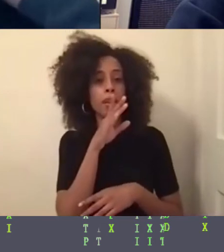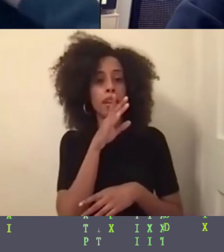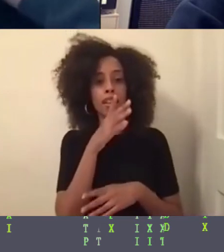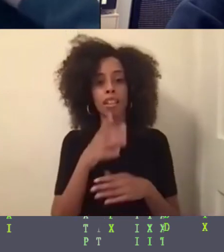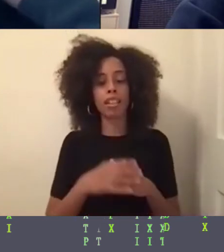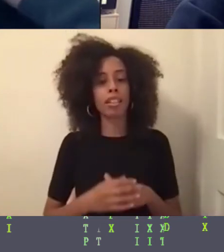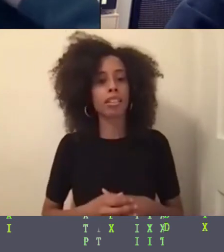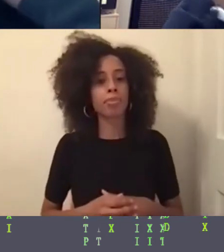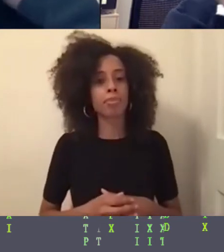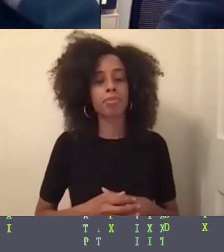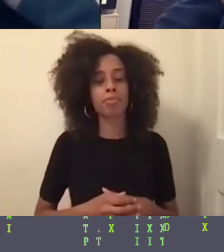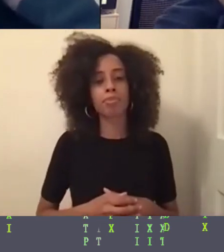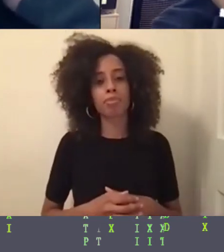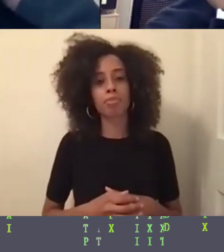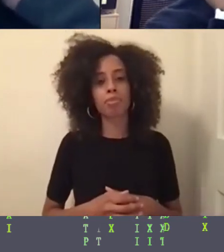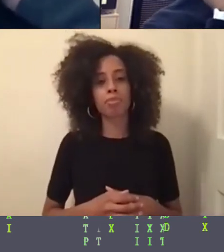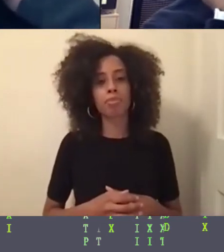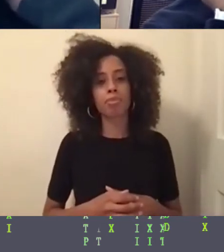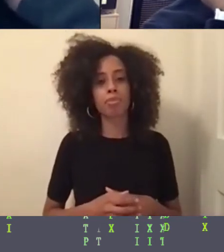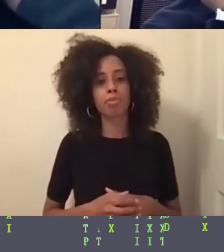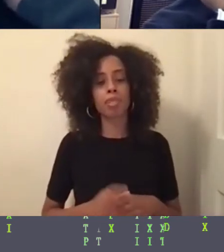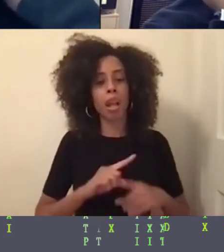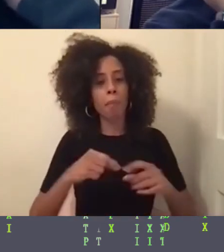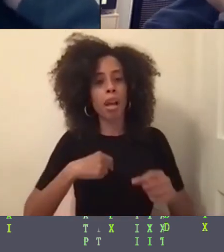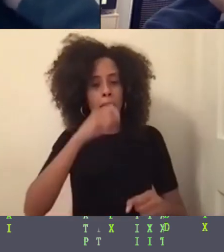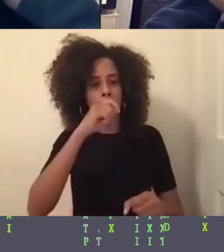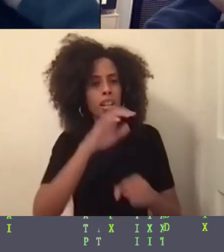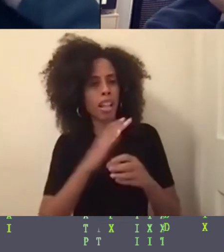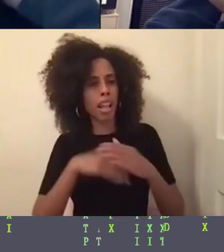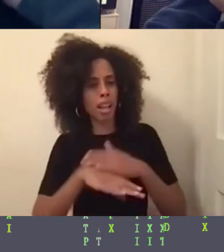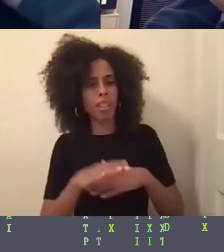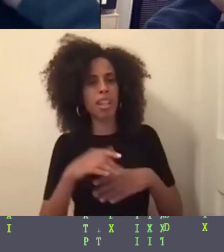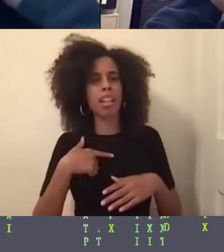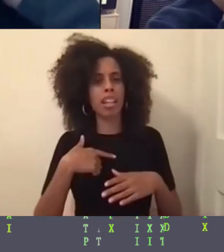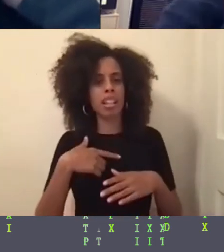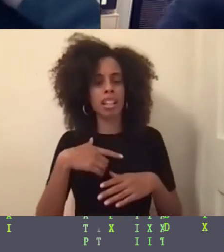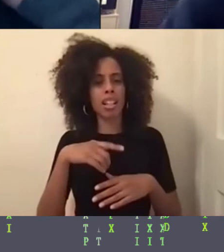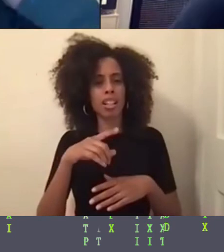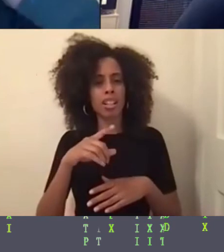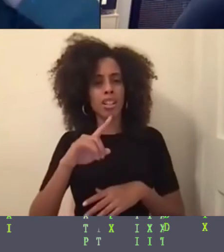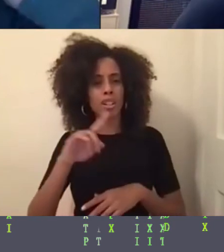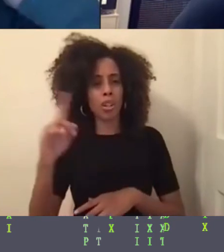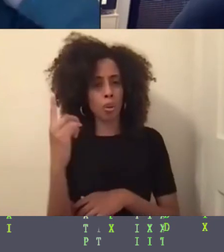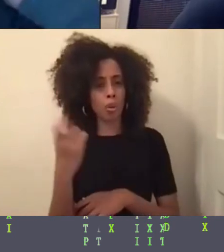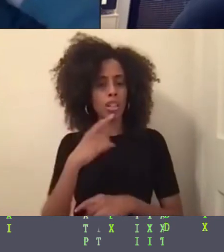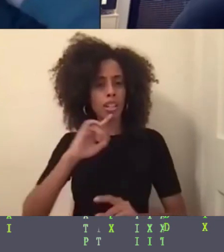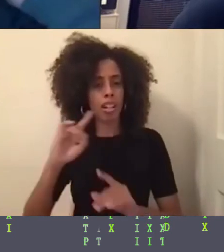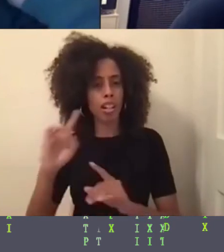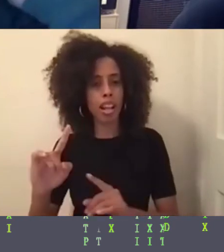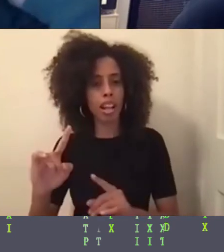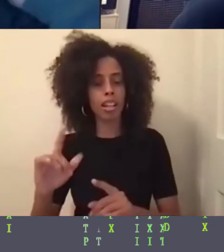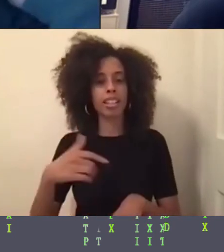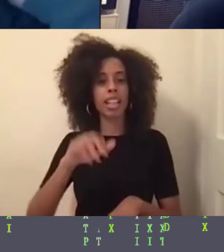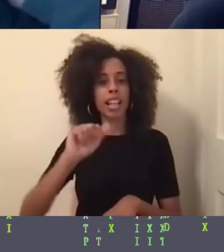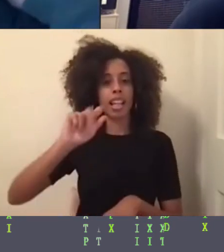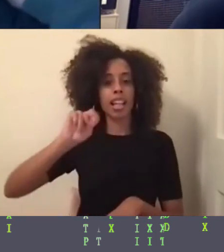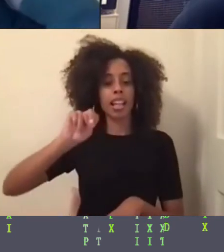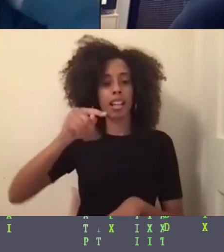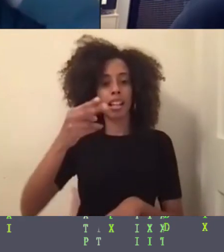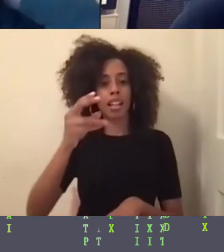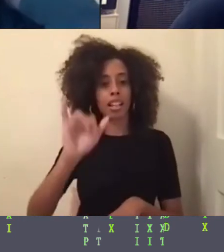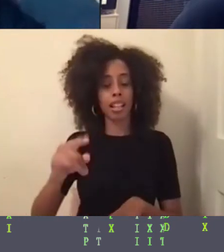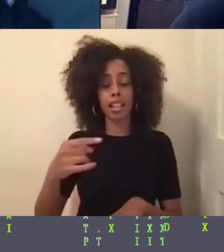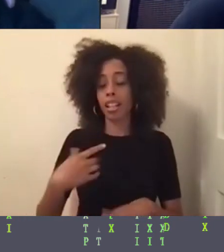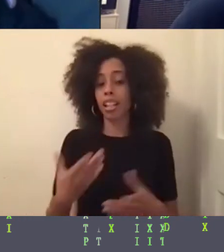But I believe that it was shared even in the Q&A. Anthony shared it. You know, I am my ancestors' wildest dreams. Yeah. And that is to